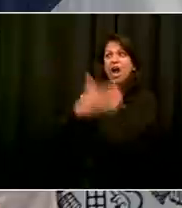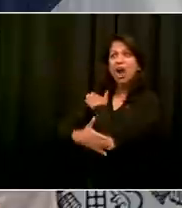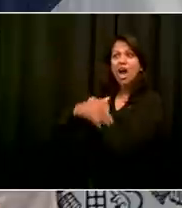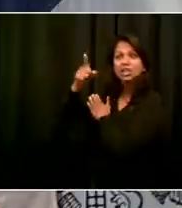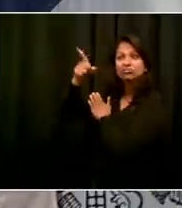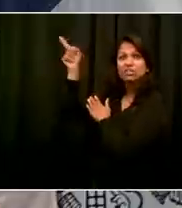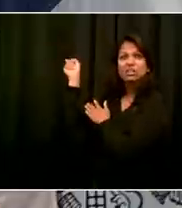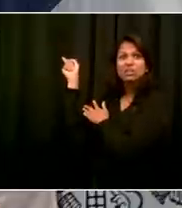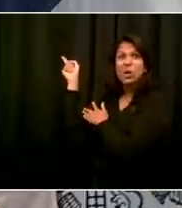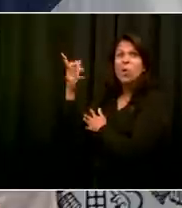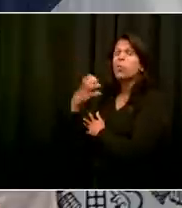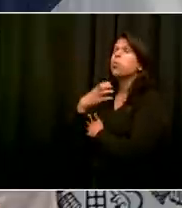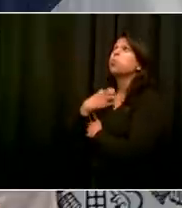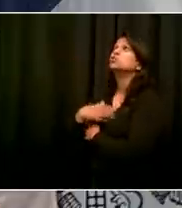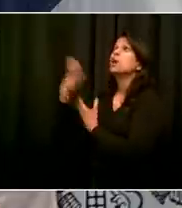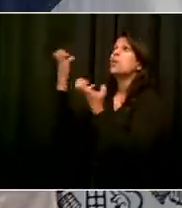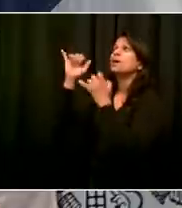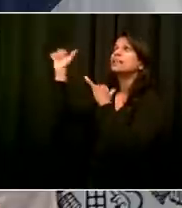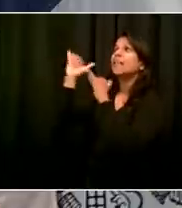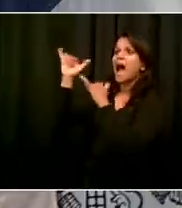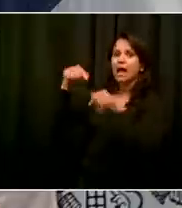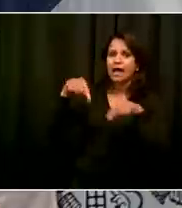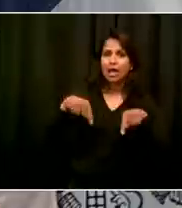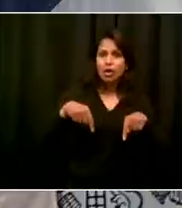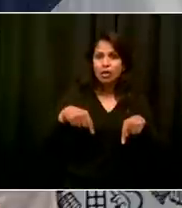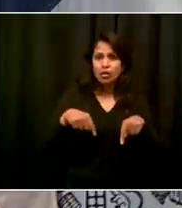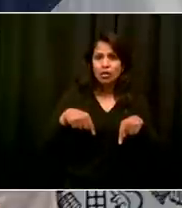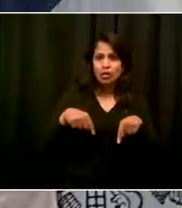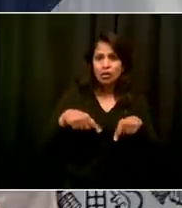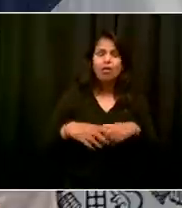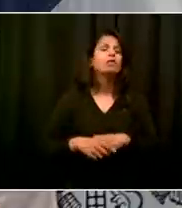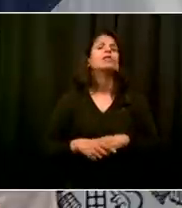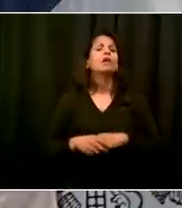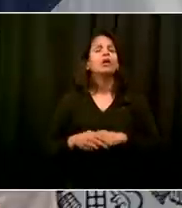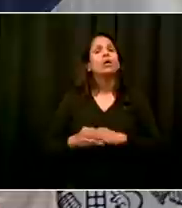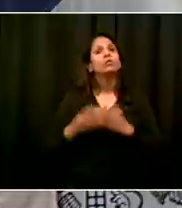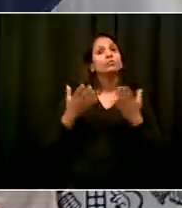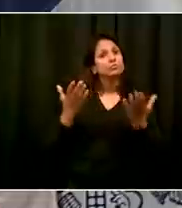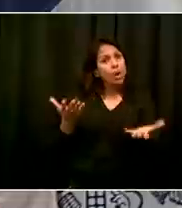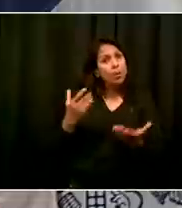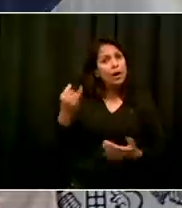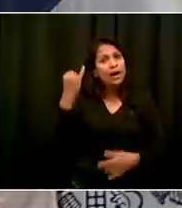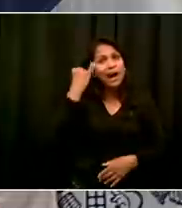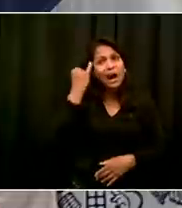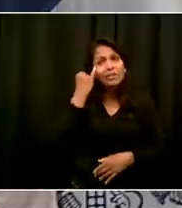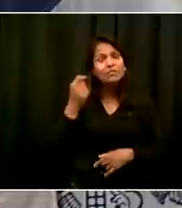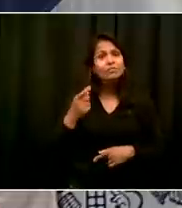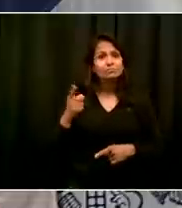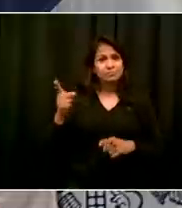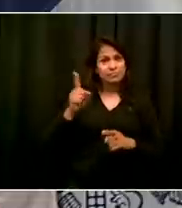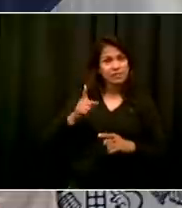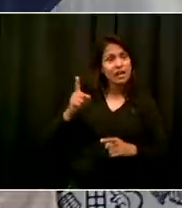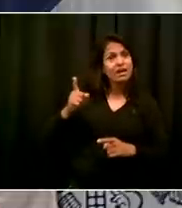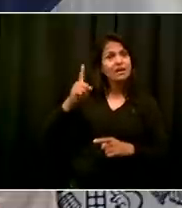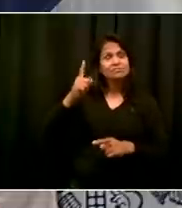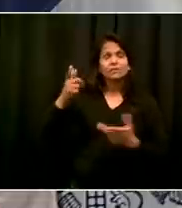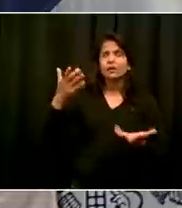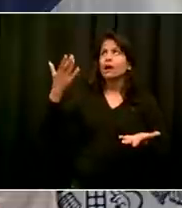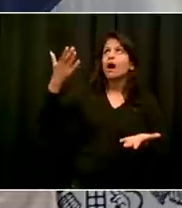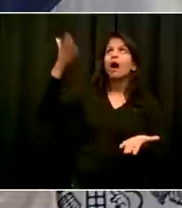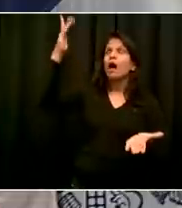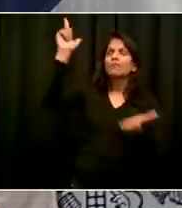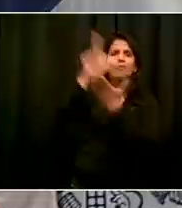surge. But if, God forbid, we saw something bigger across the city, we already have put tremendous resources into